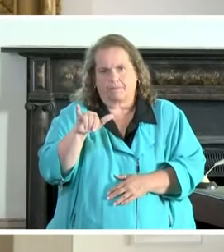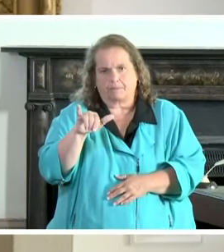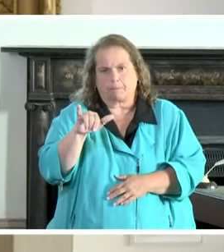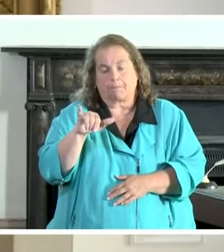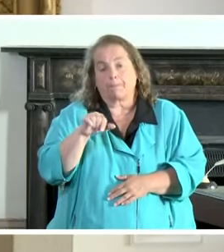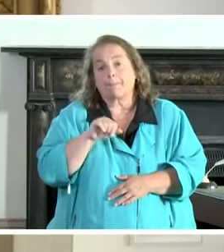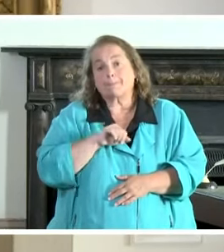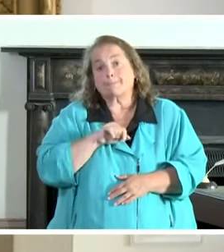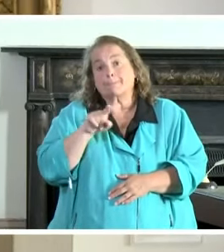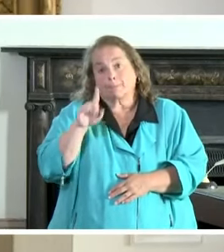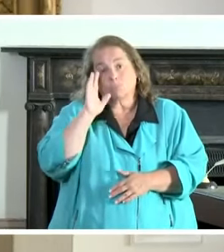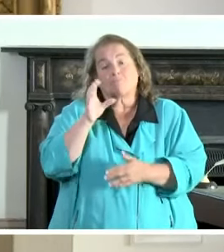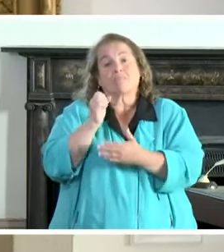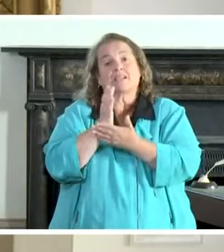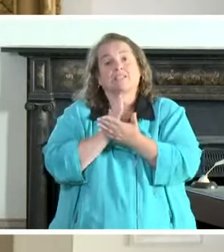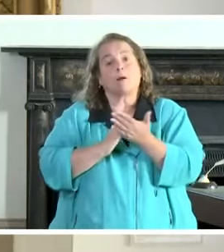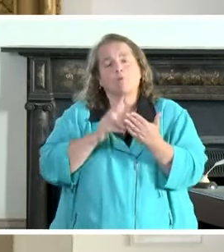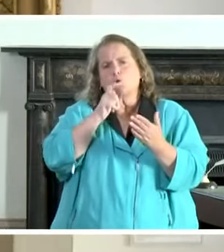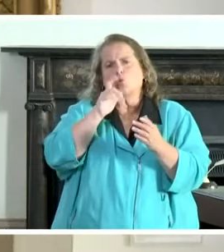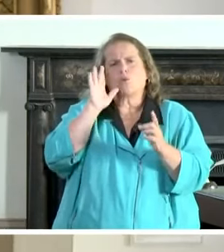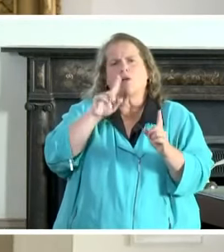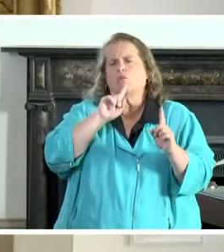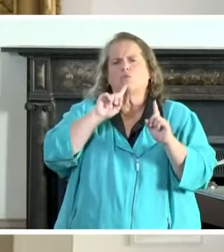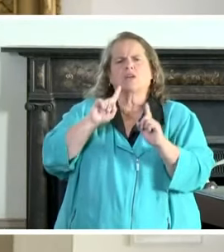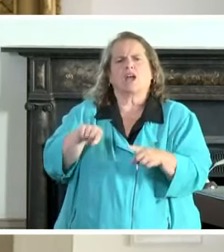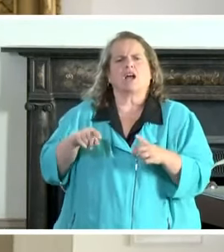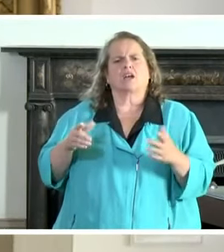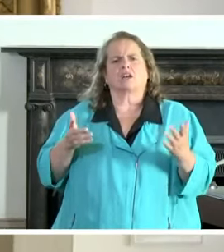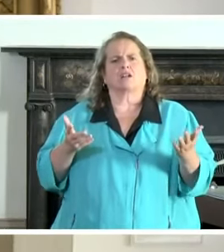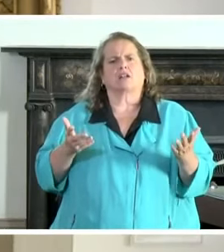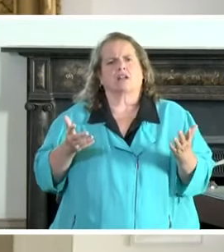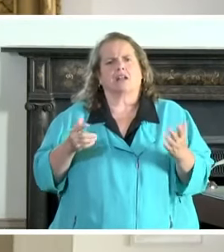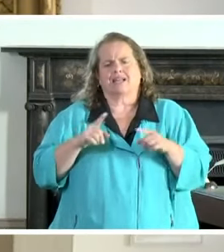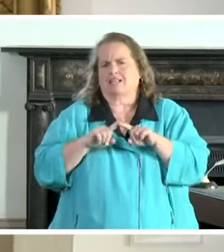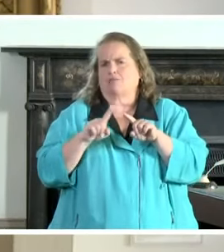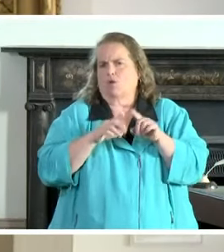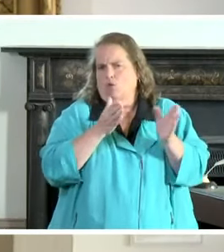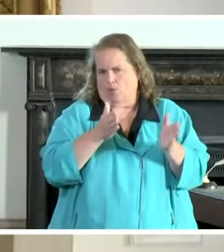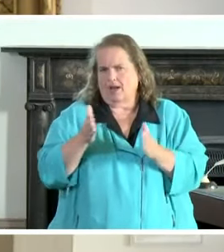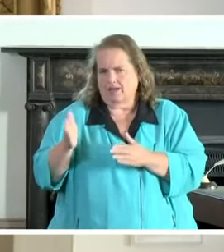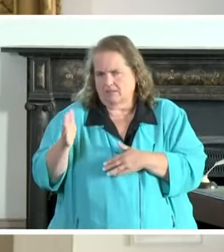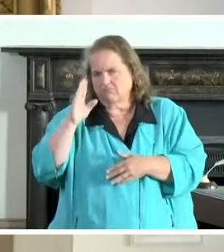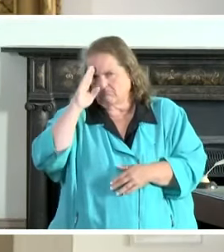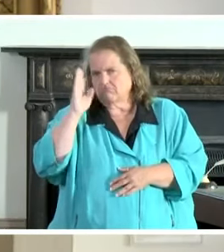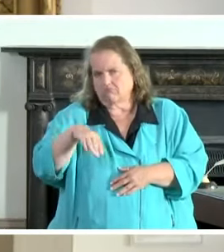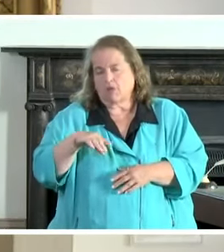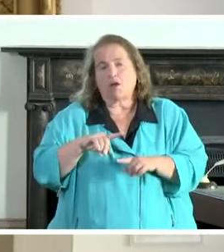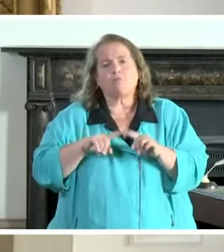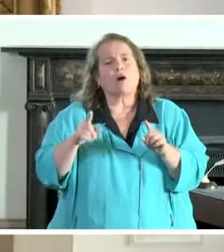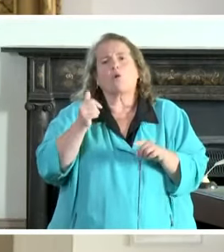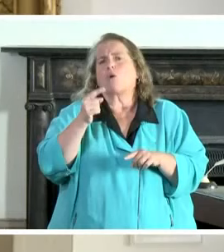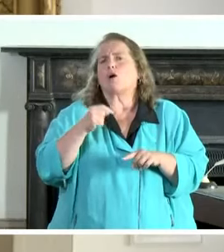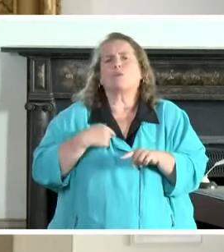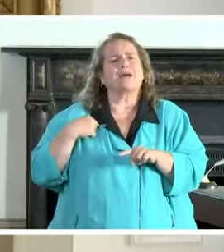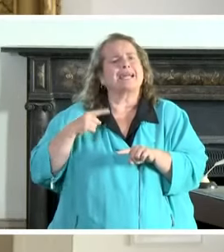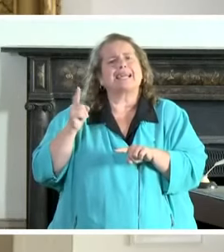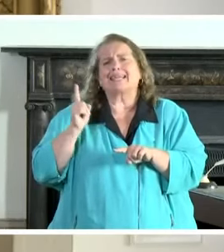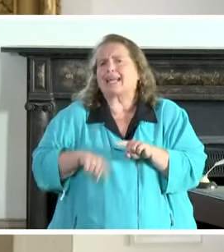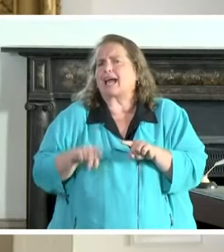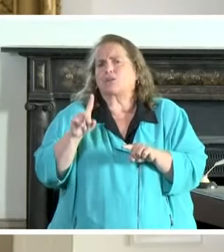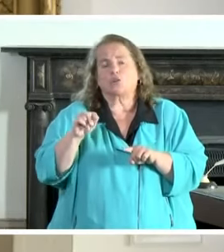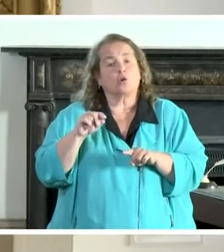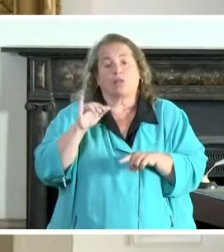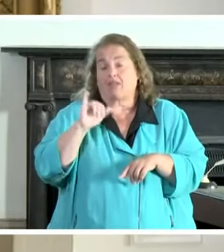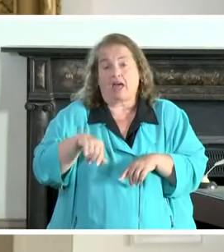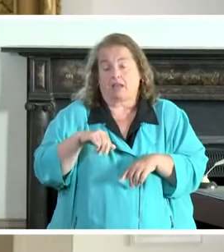are going to be some who react either in the short or the long term in different ways but what we cannot do what would be irresponsible from the state